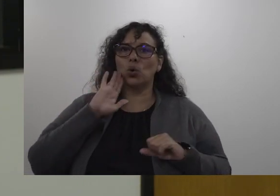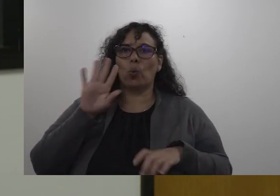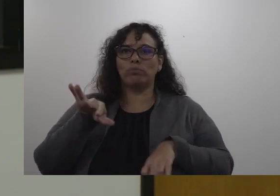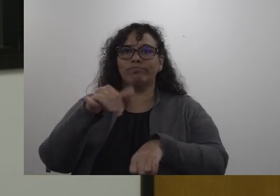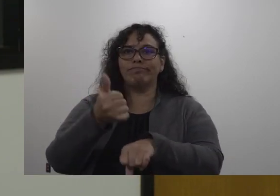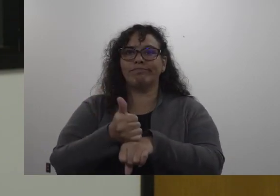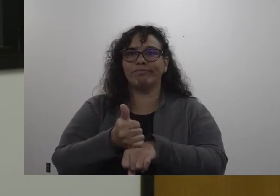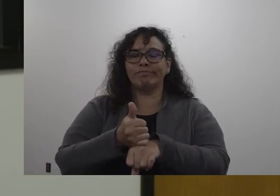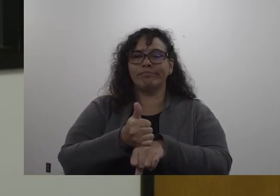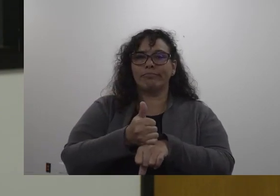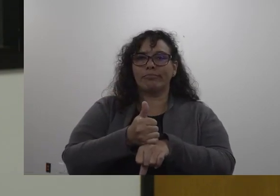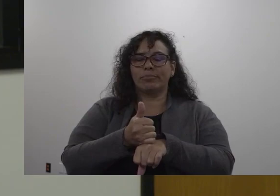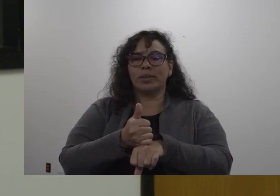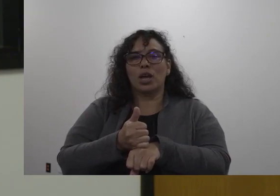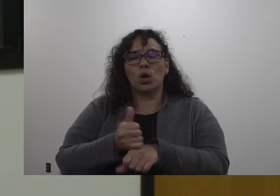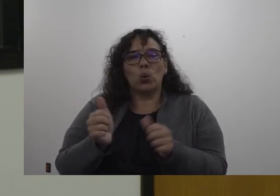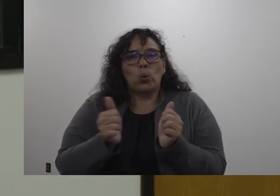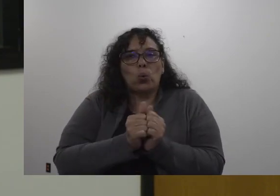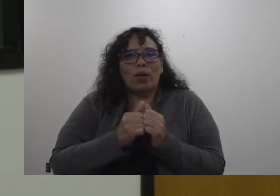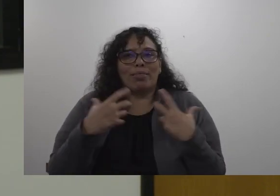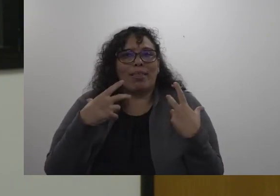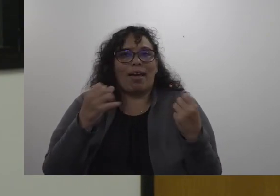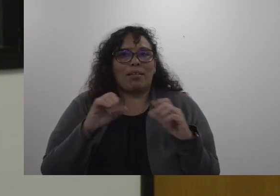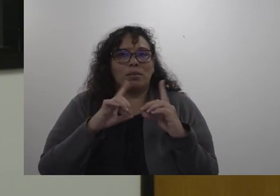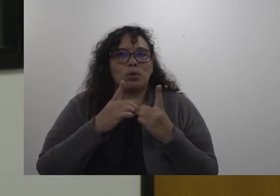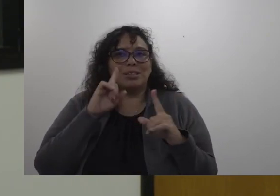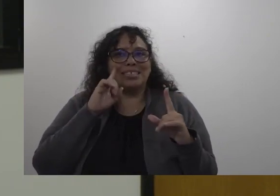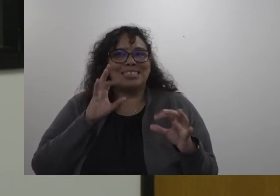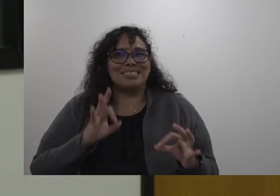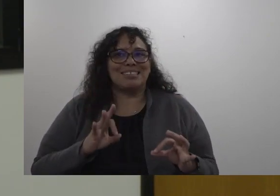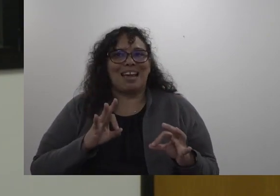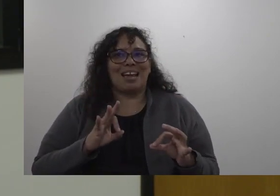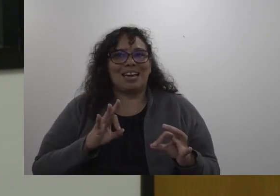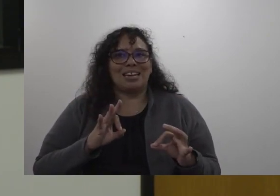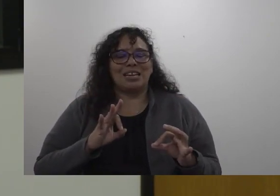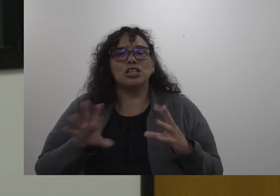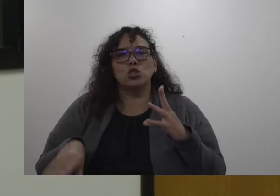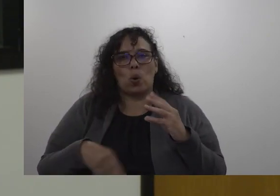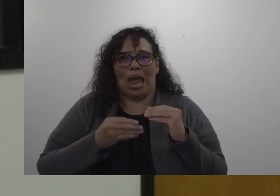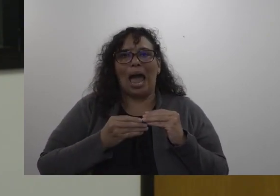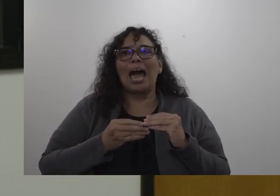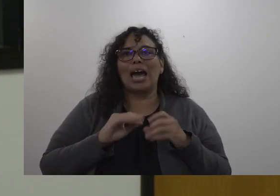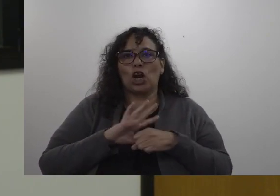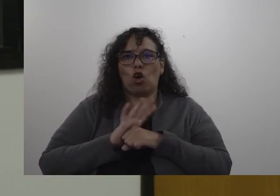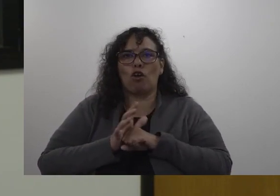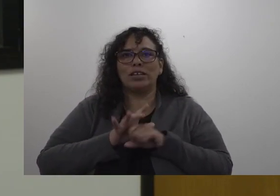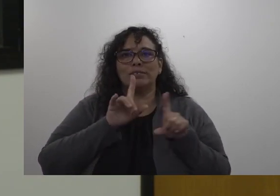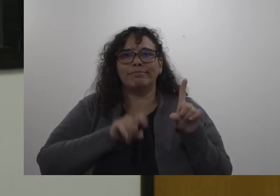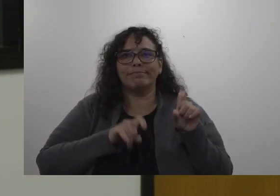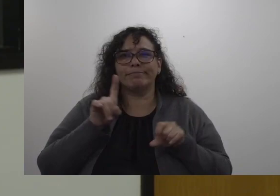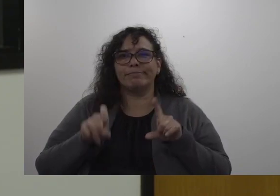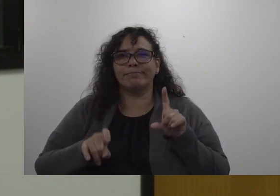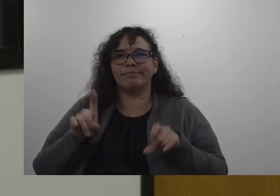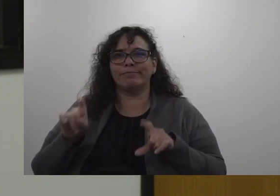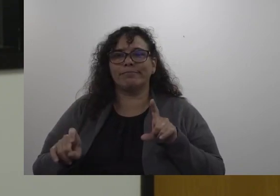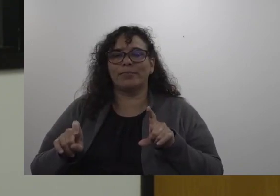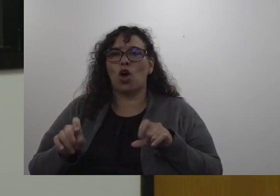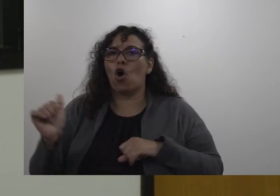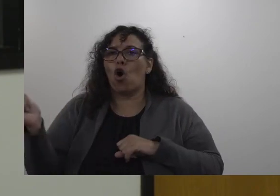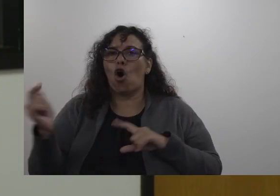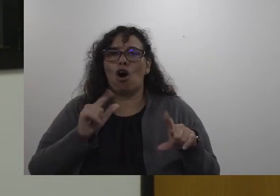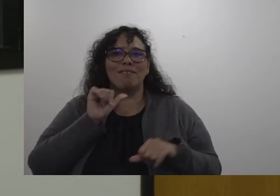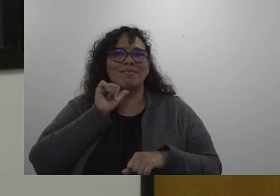in consultation with the Health Department we've made the decision to add COVID surveillance testing of all unvaccinated students